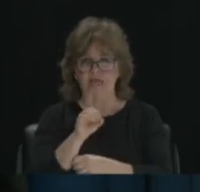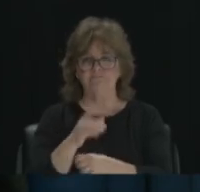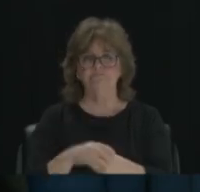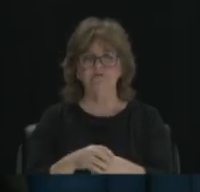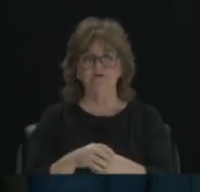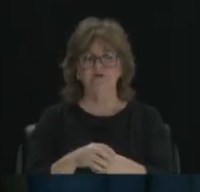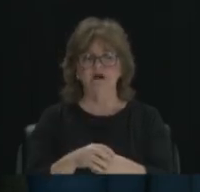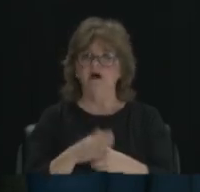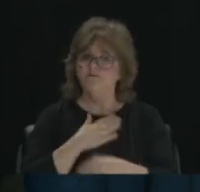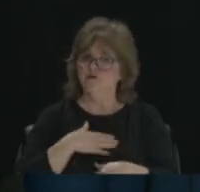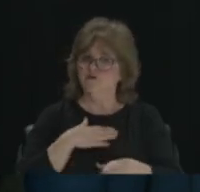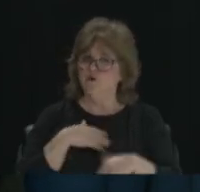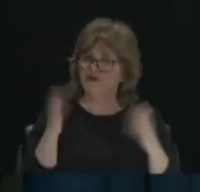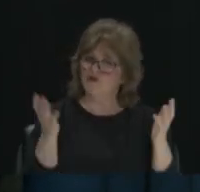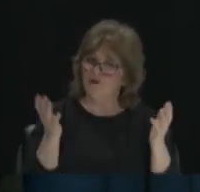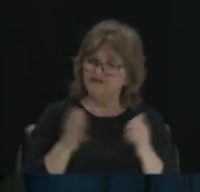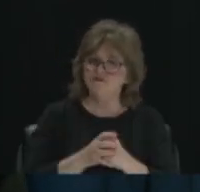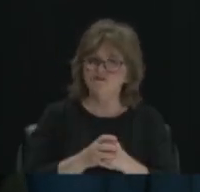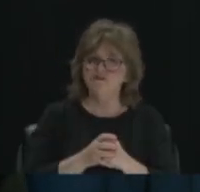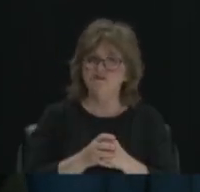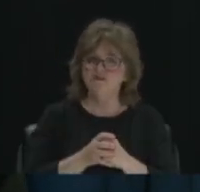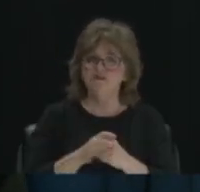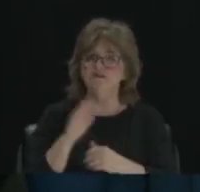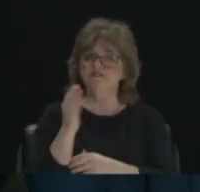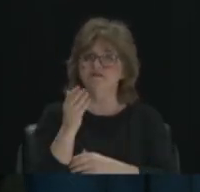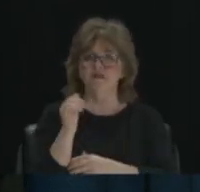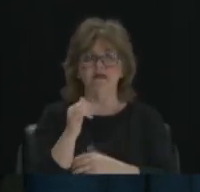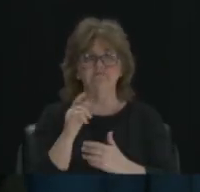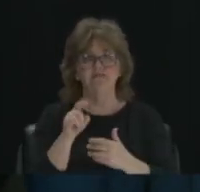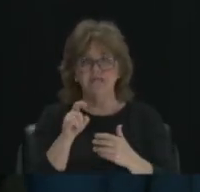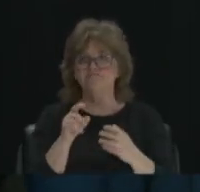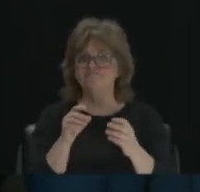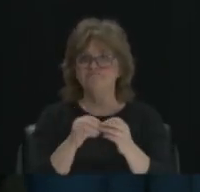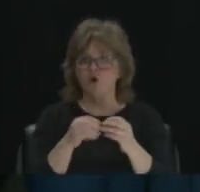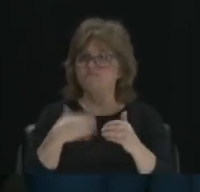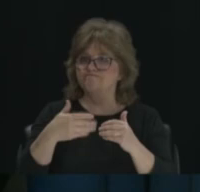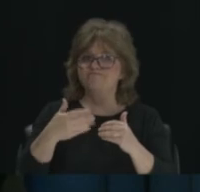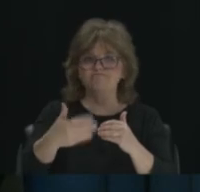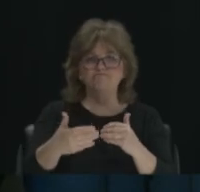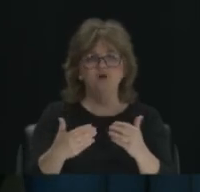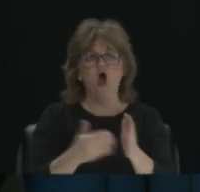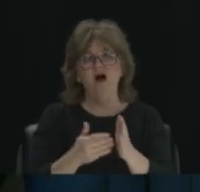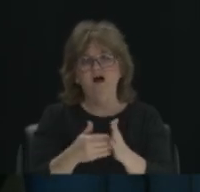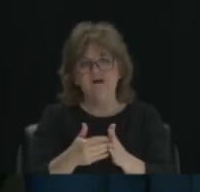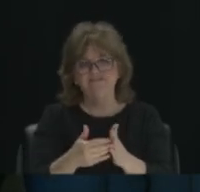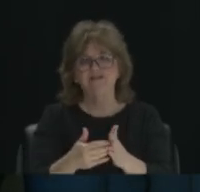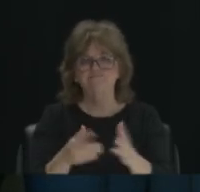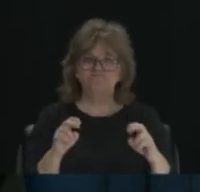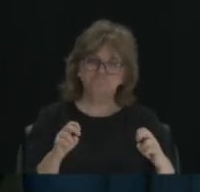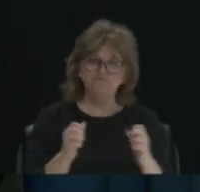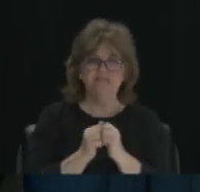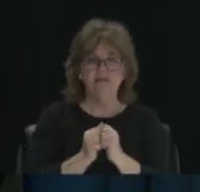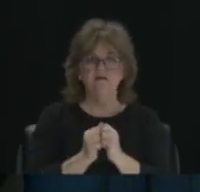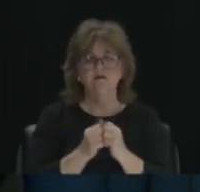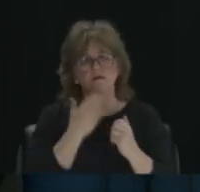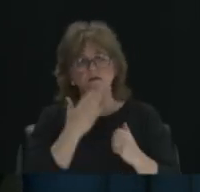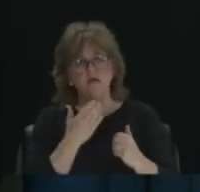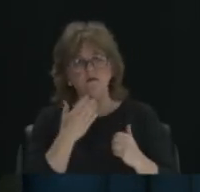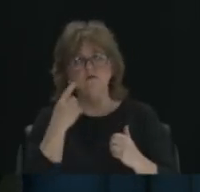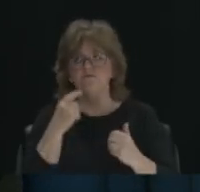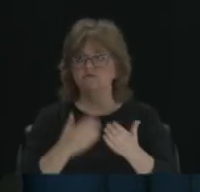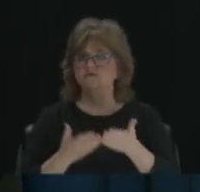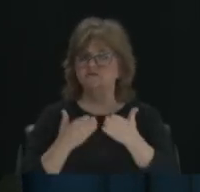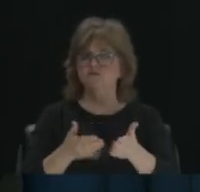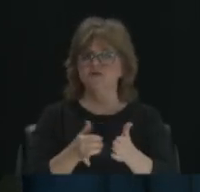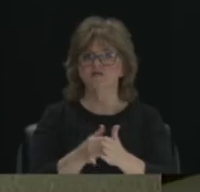Obviously, I've enjoyed our conversation. It seems like we need to have more, maybe more often. I appreciate your suggestion that the league needs